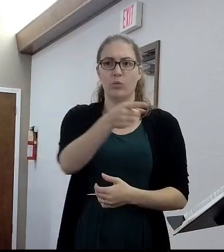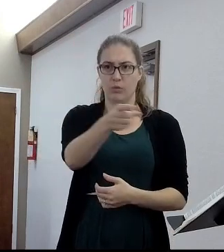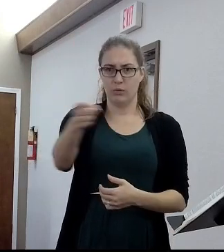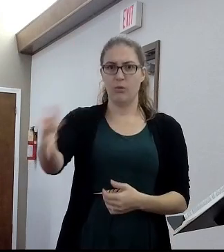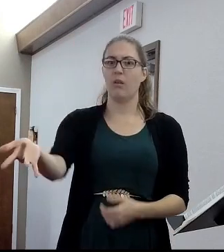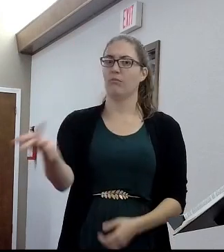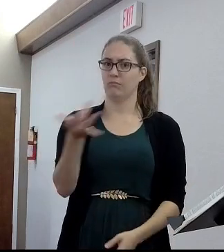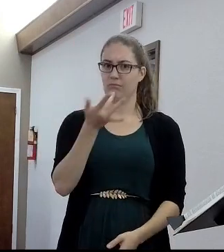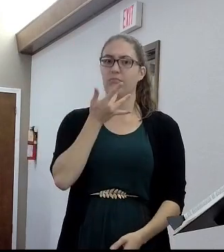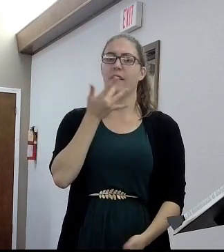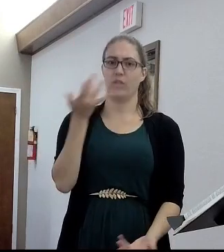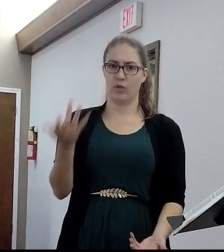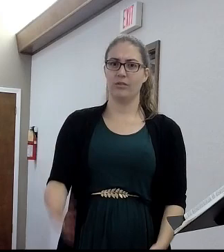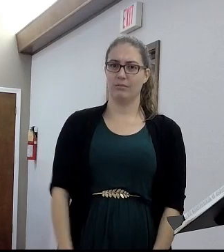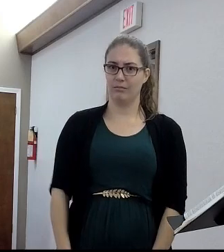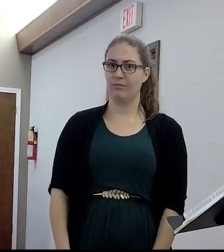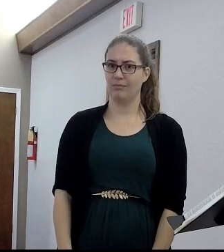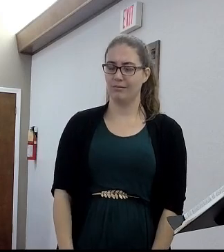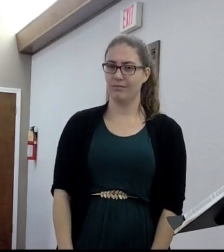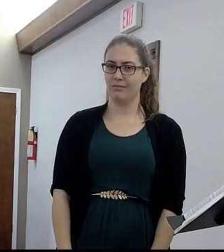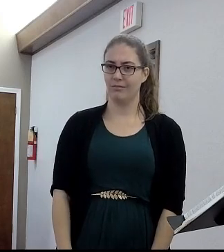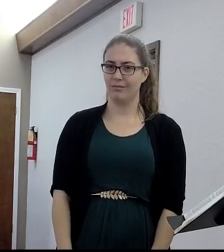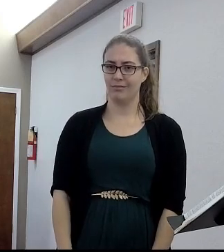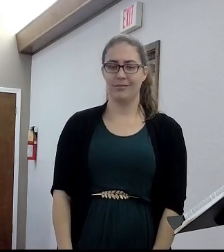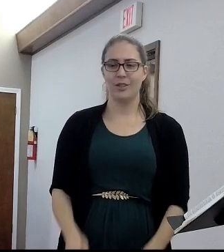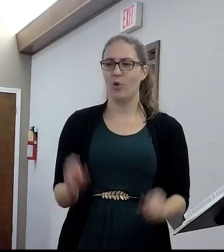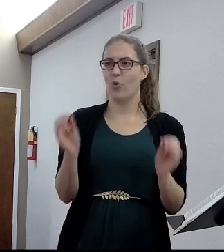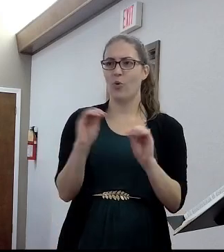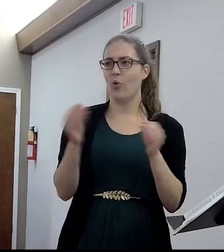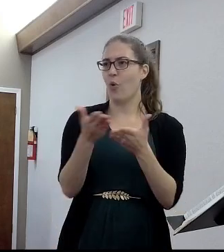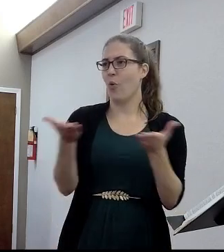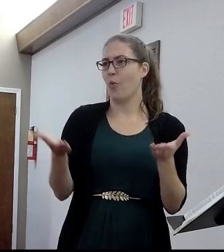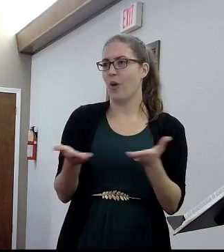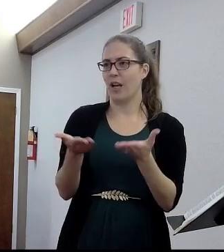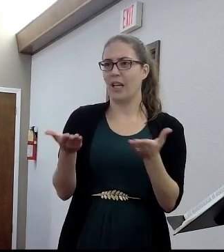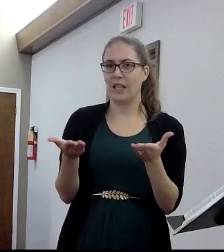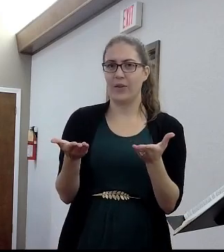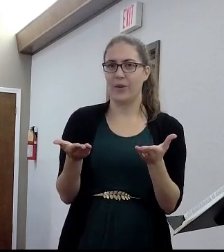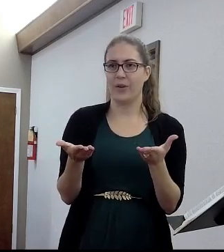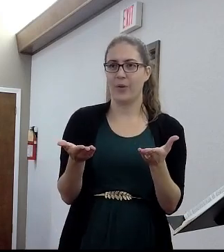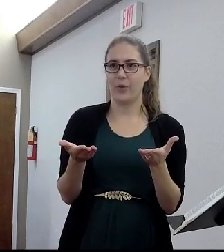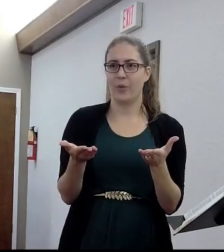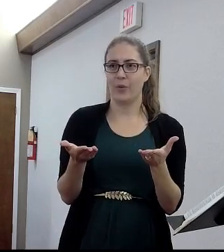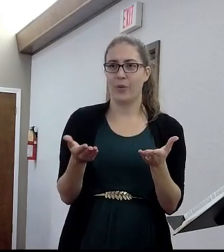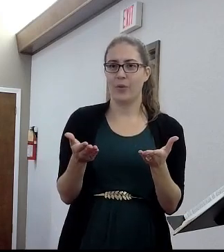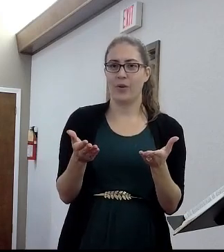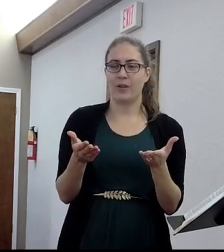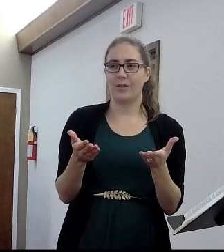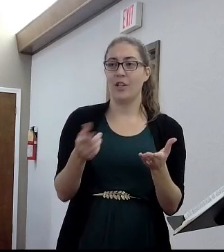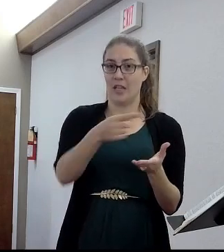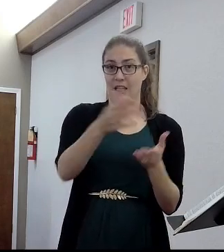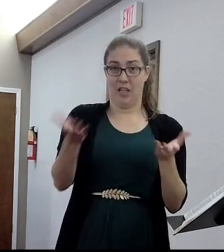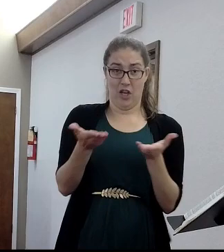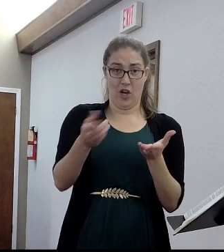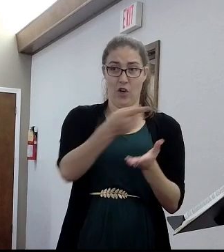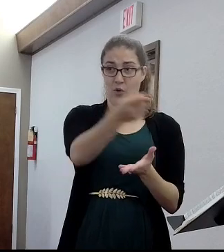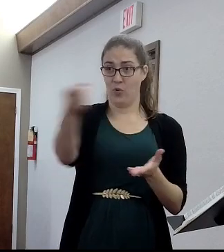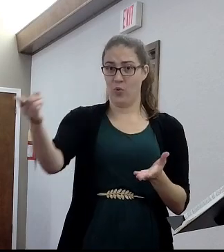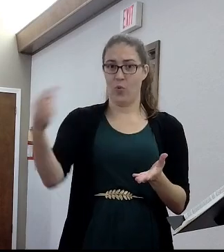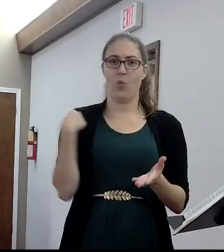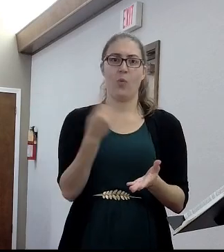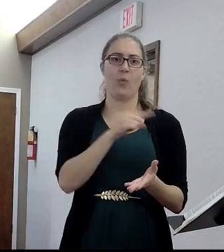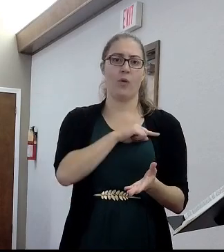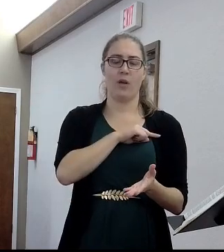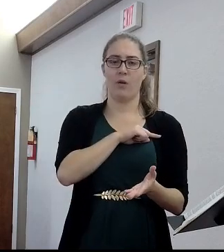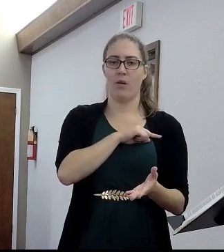It's not, it's not, like... You know, there is no one in here that would not be upper-class citizens. We would be the top 1%